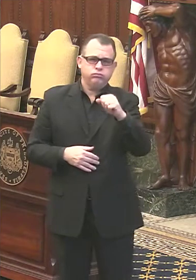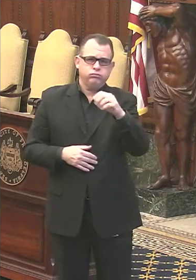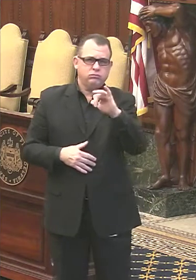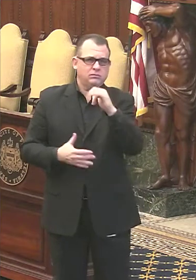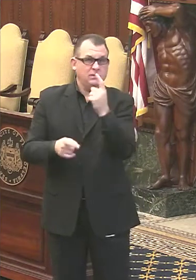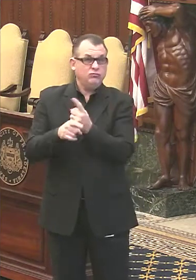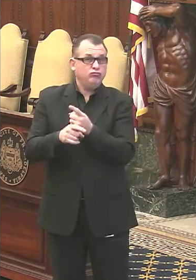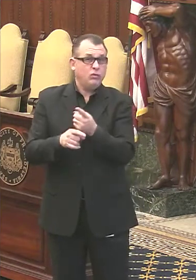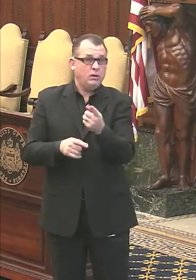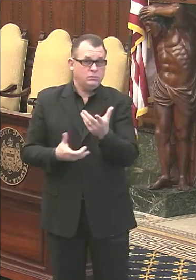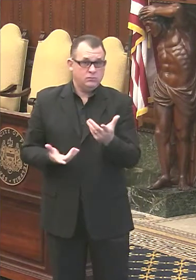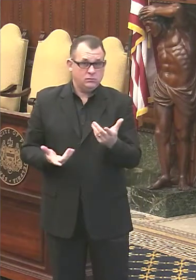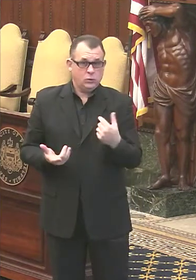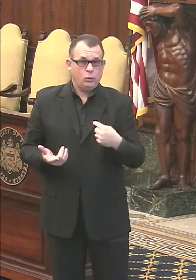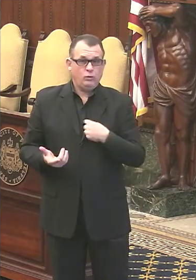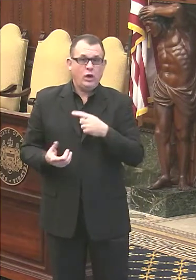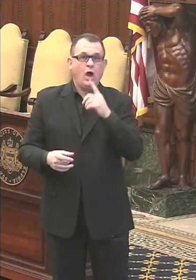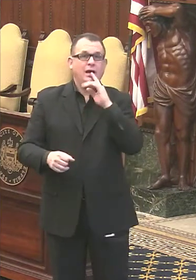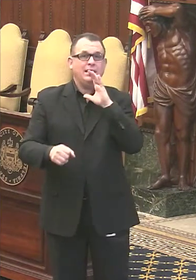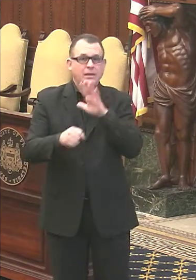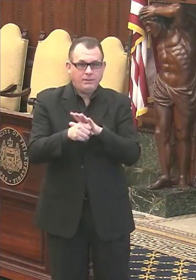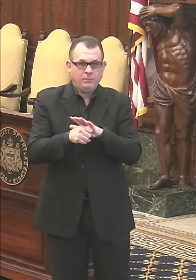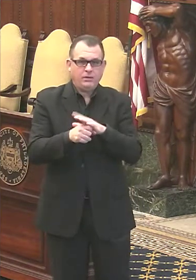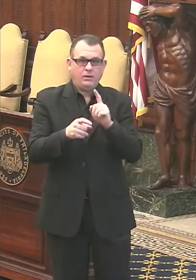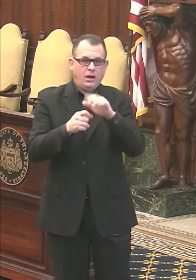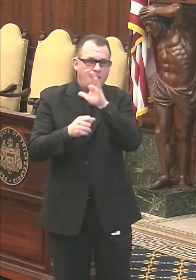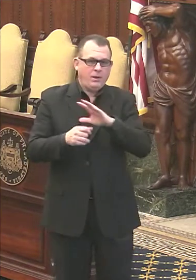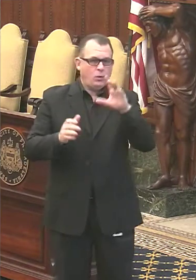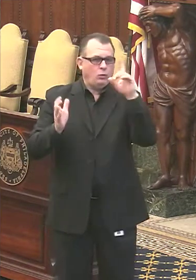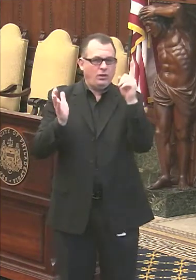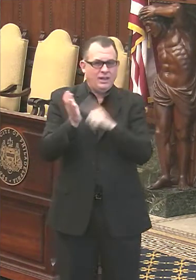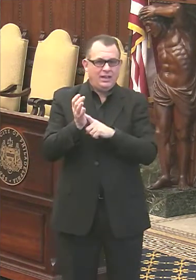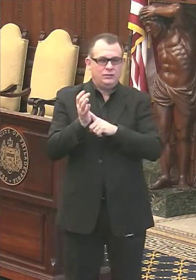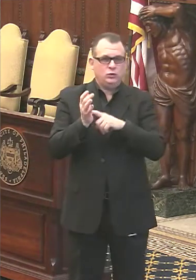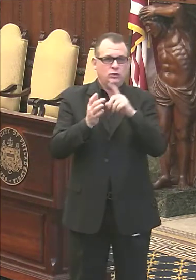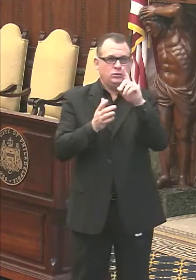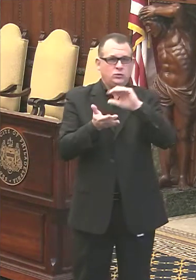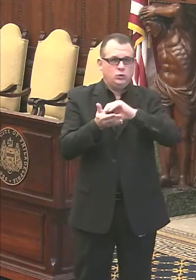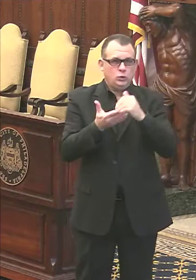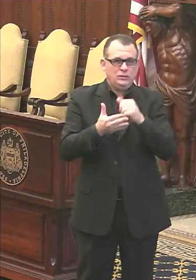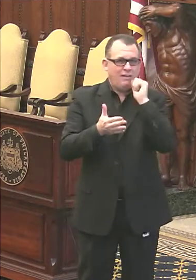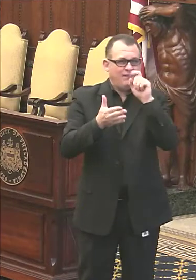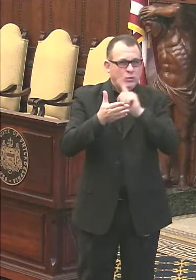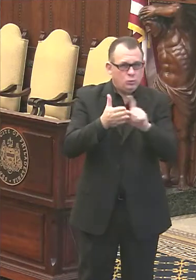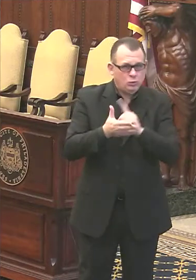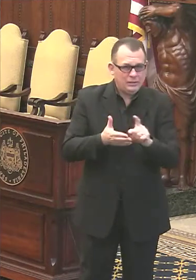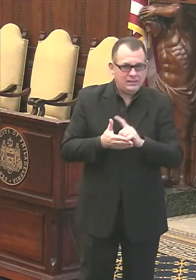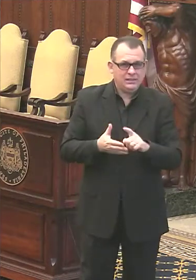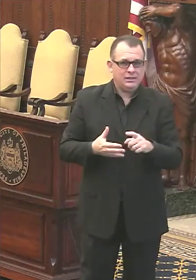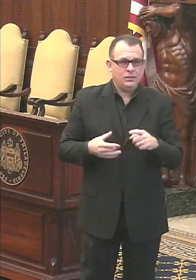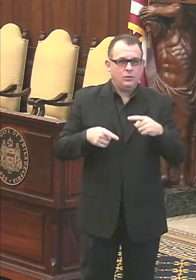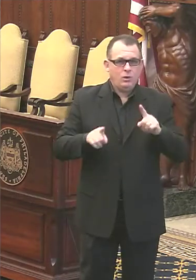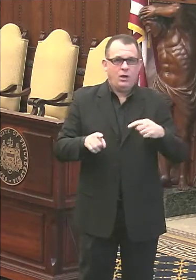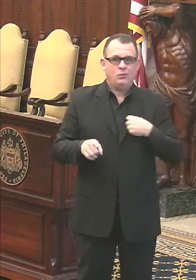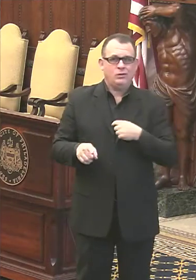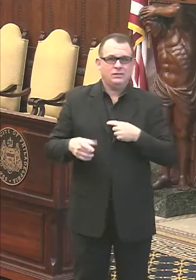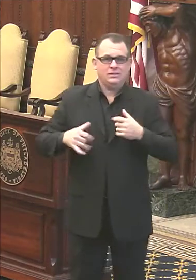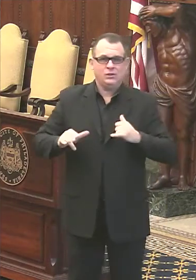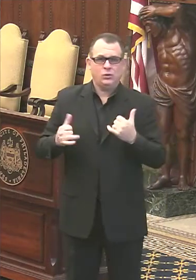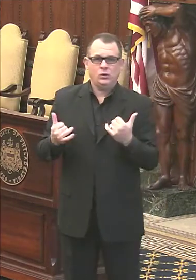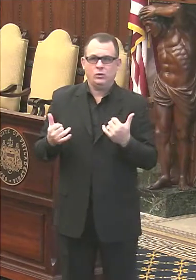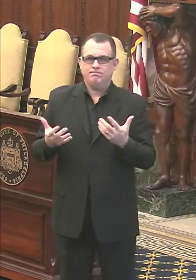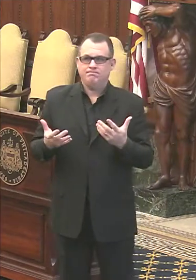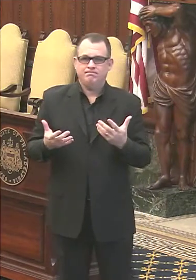We are committing to them roughly a thousand doses a week while we're still in, we're still constrained by our